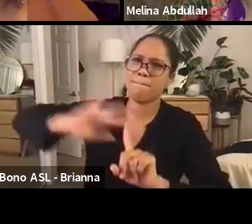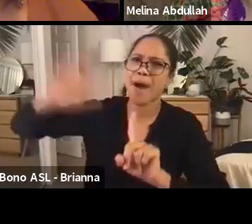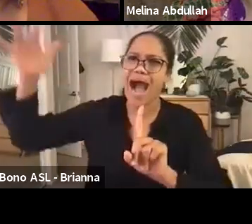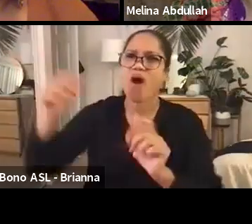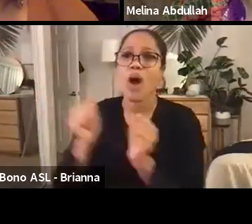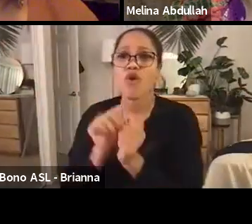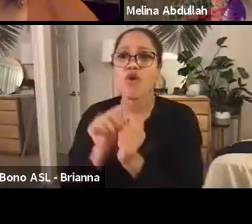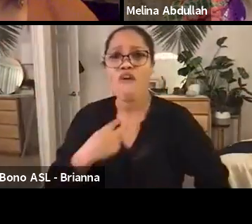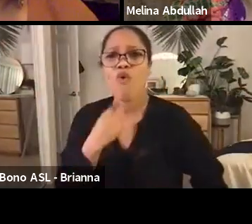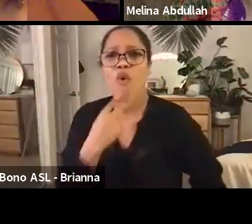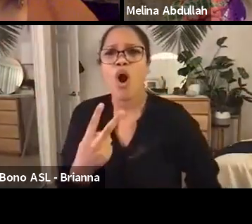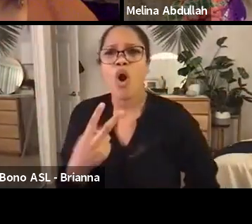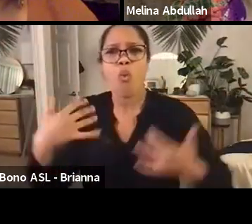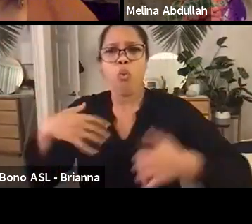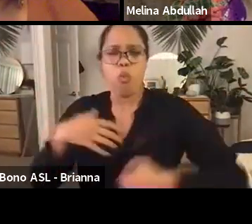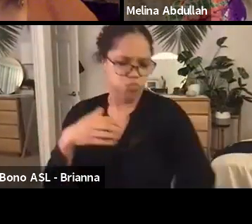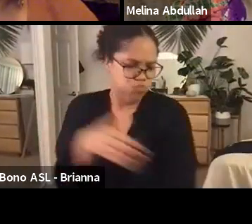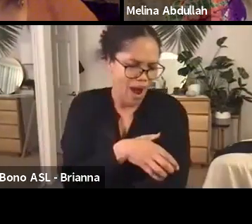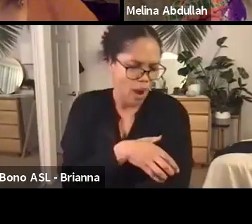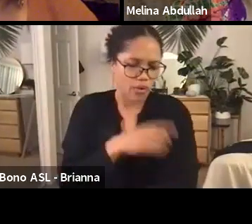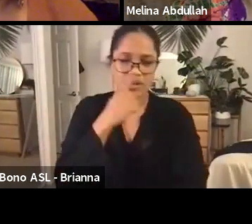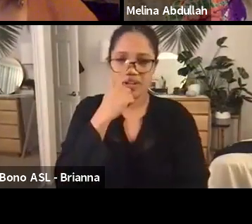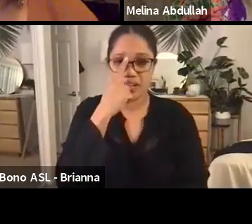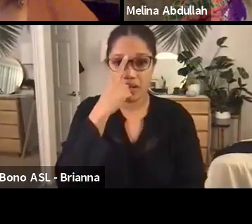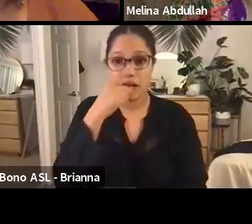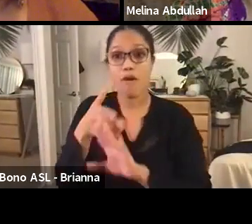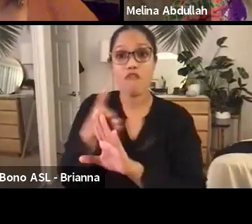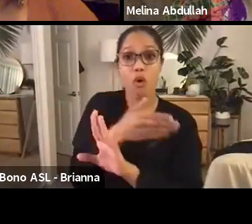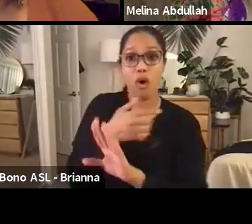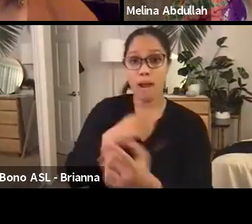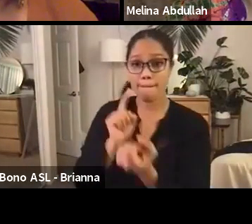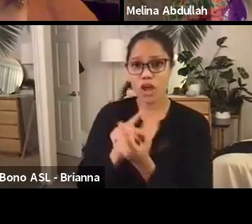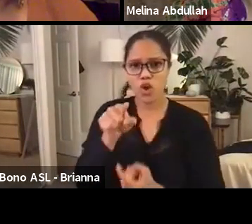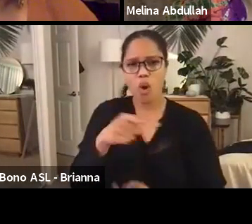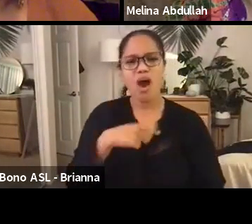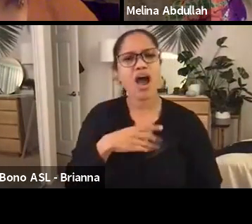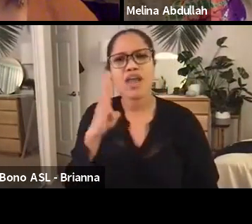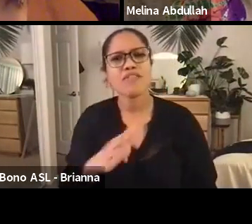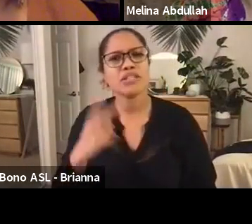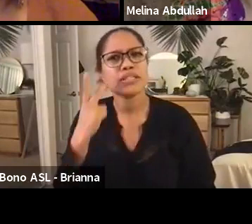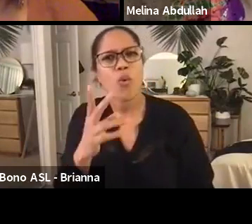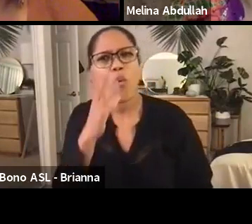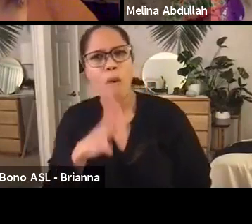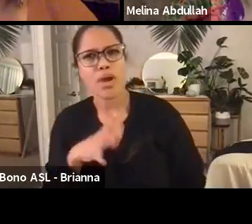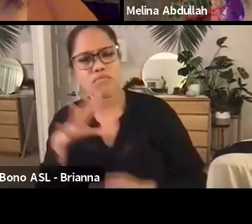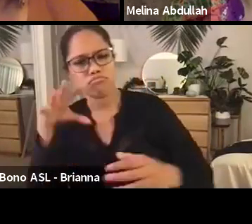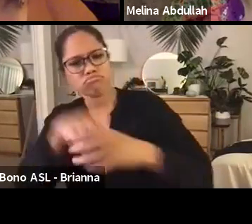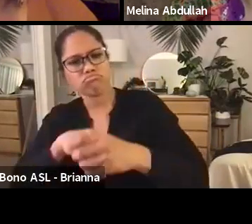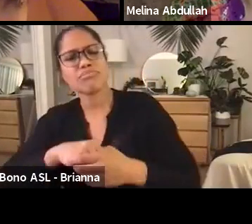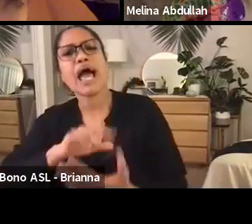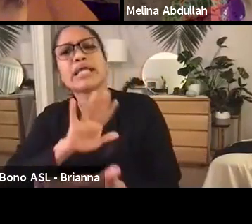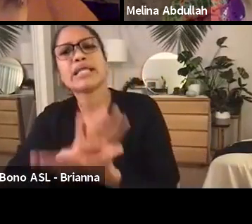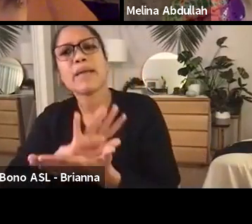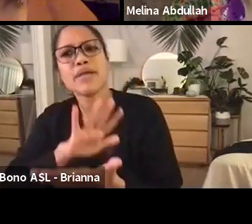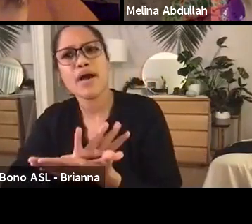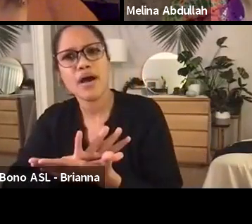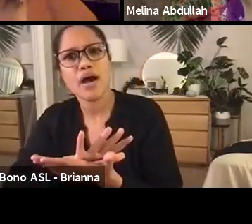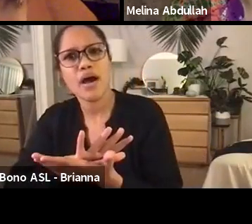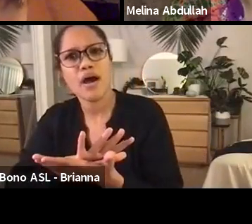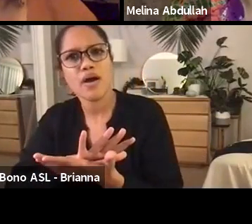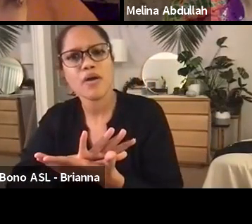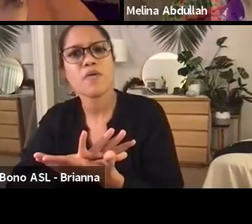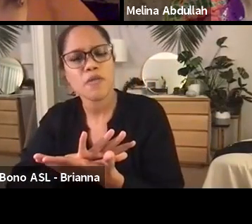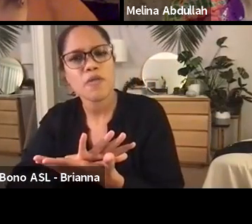before I met you, I had never quite seen a woman in academia, uh, in, your